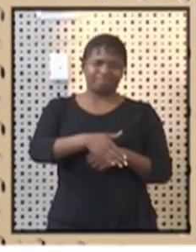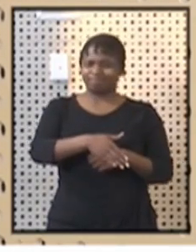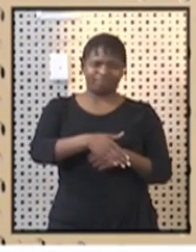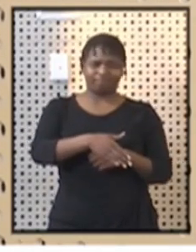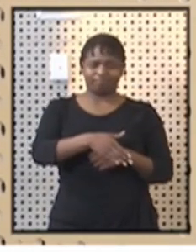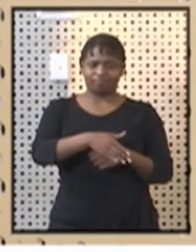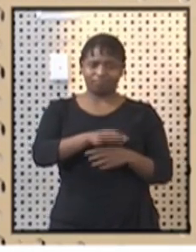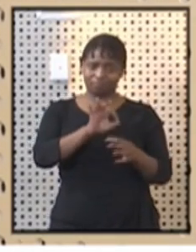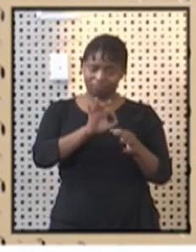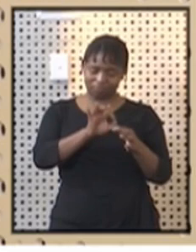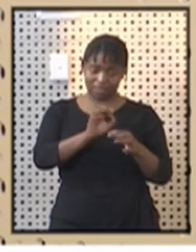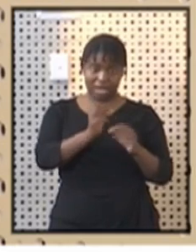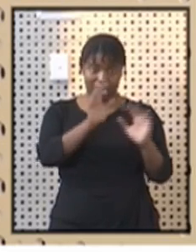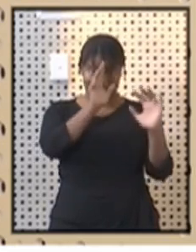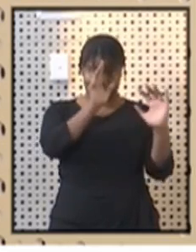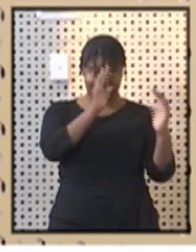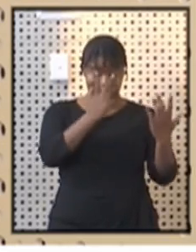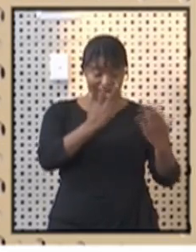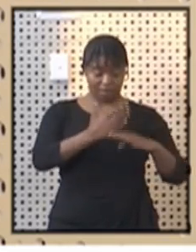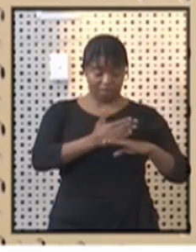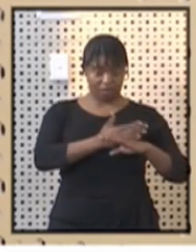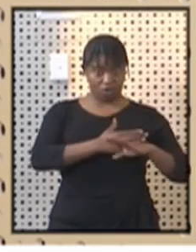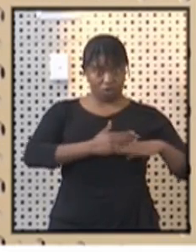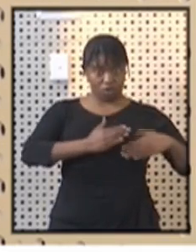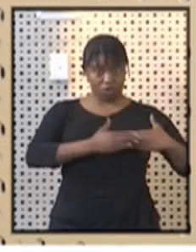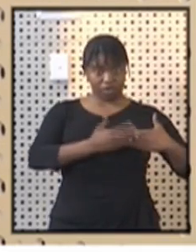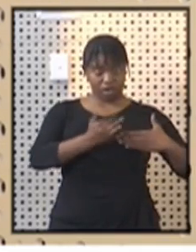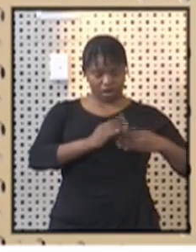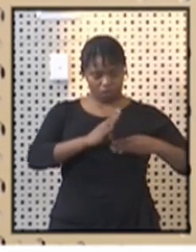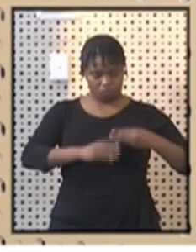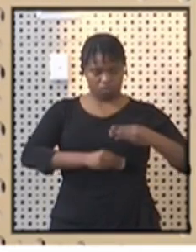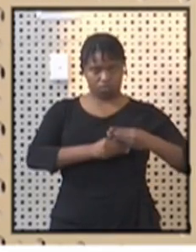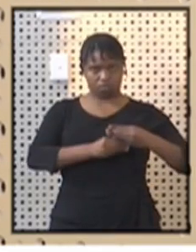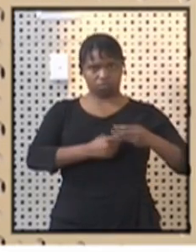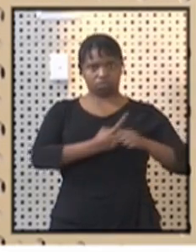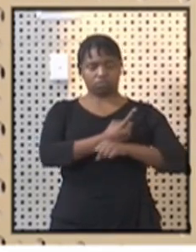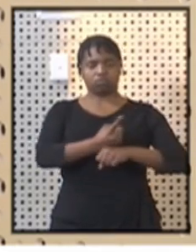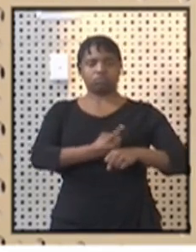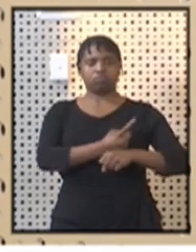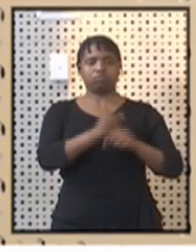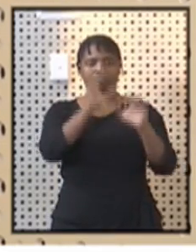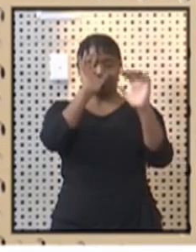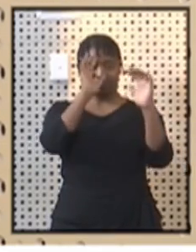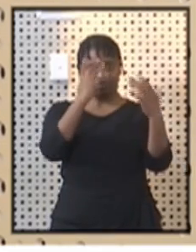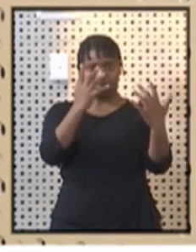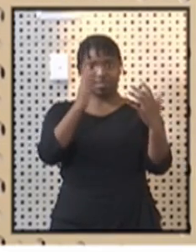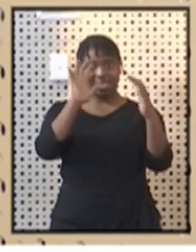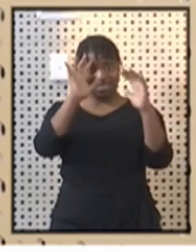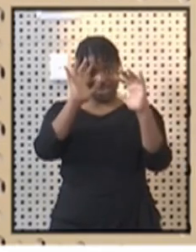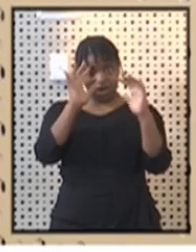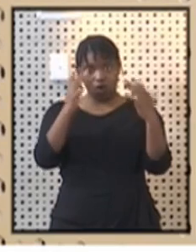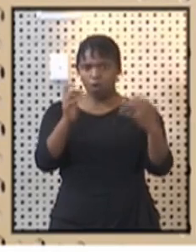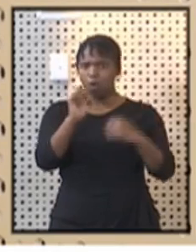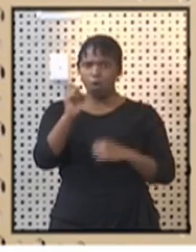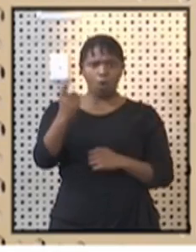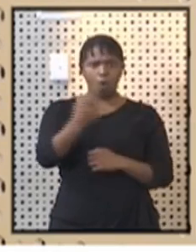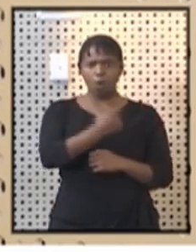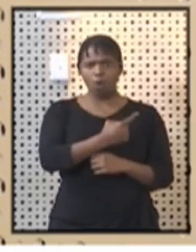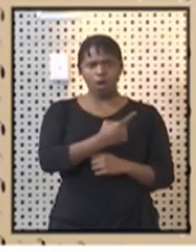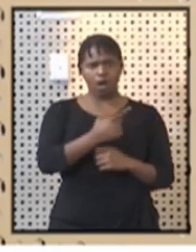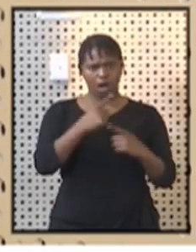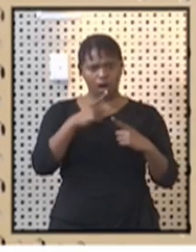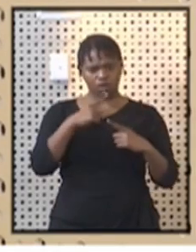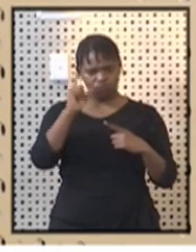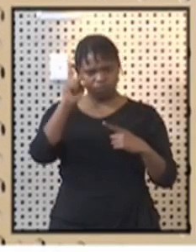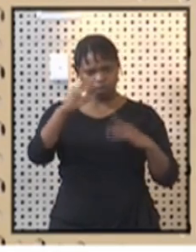specific hour. And once they've eaten, then they would leave. It means that by 10 o'clock, all of us would have to